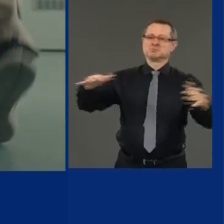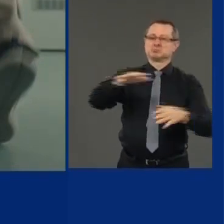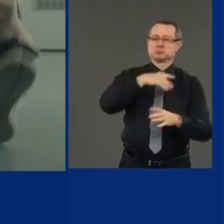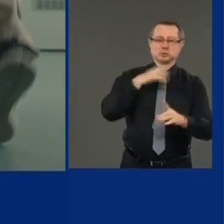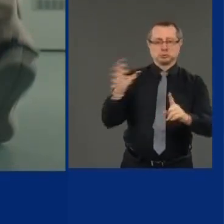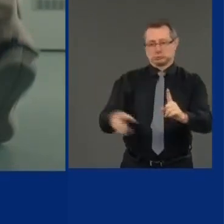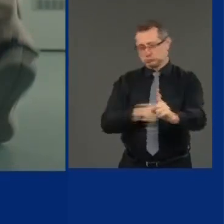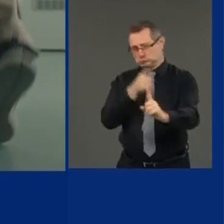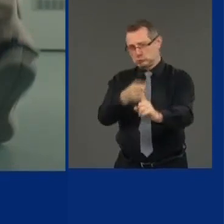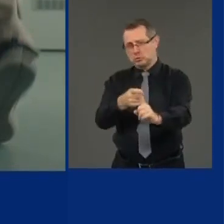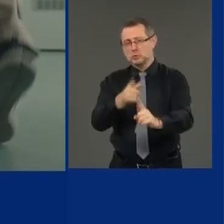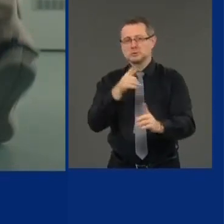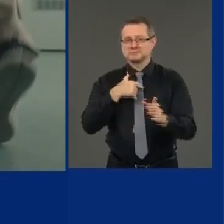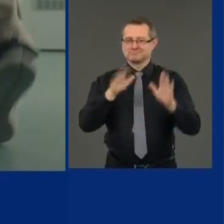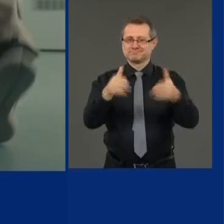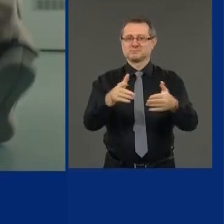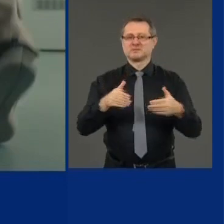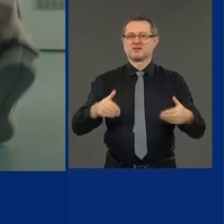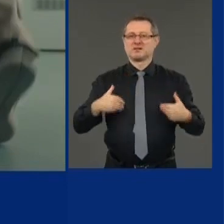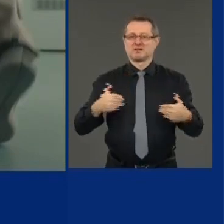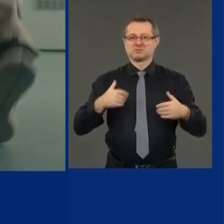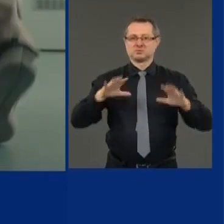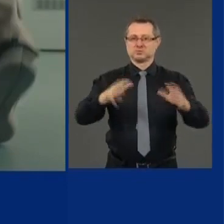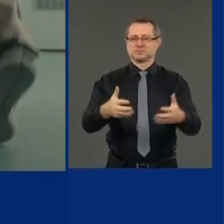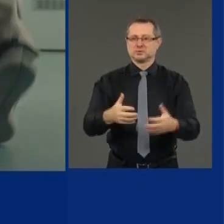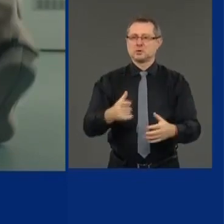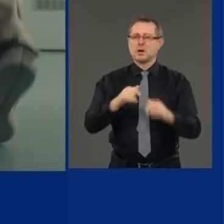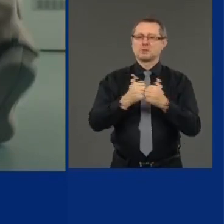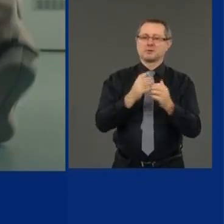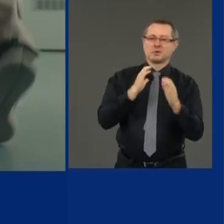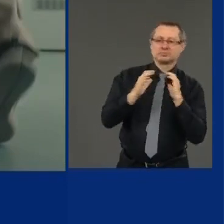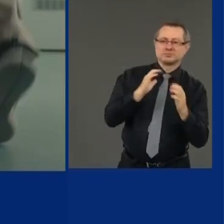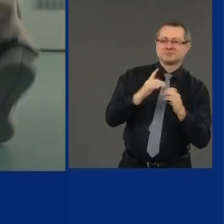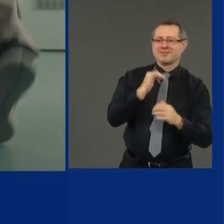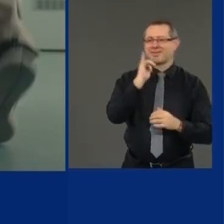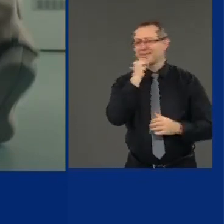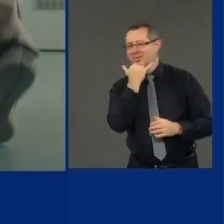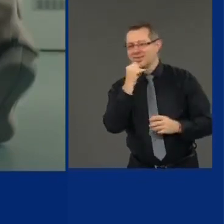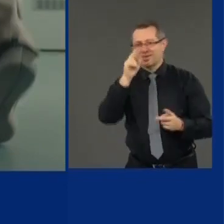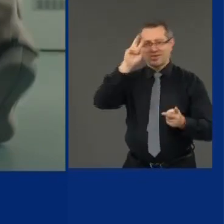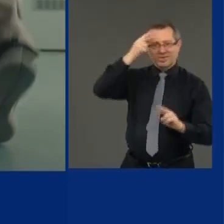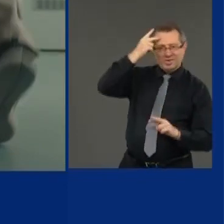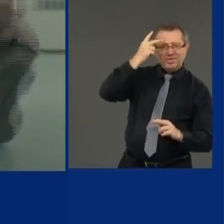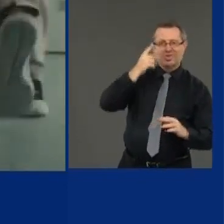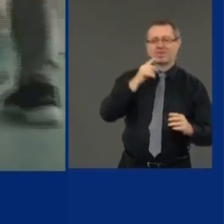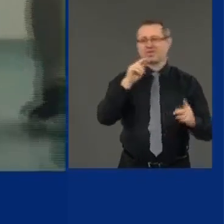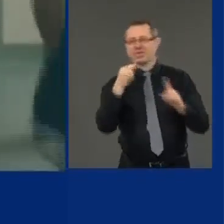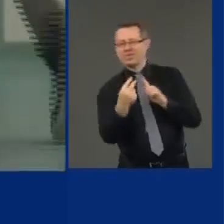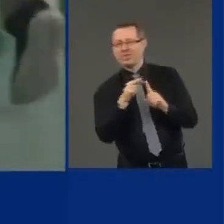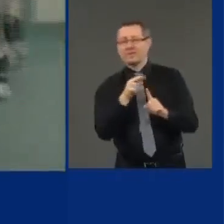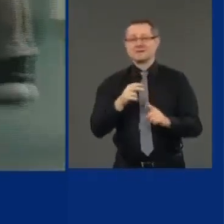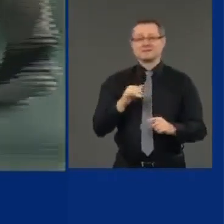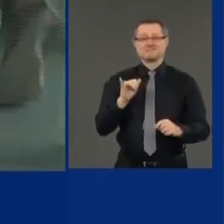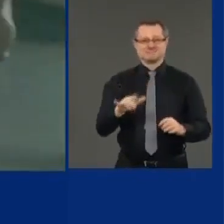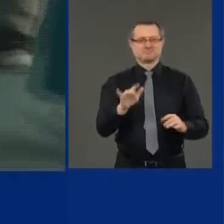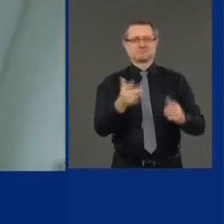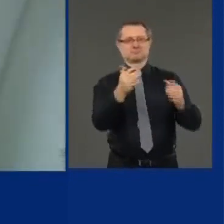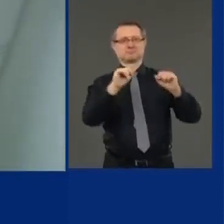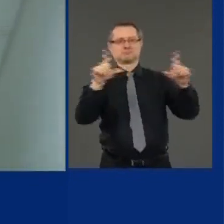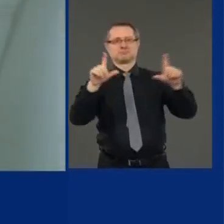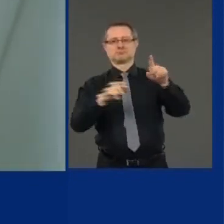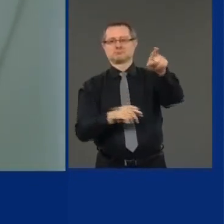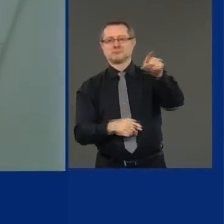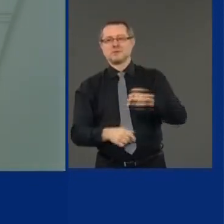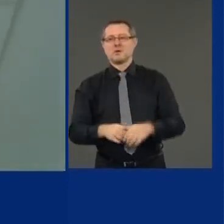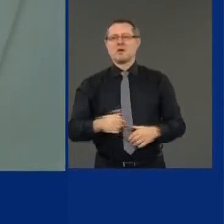communicate some of the facts and the misimpressions that they have. Can you run the ad, please? I work out every day.